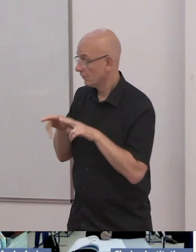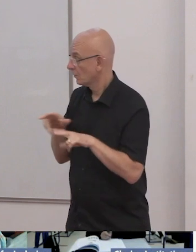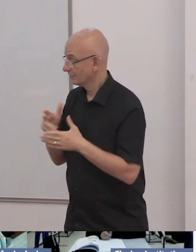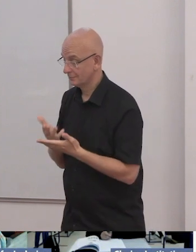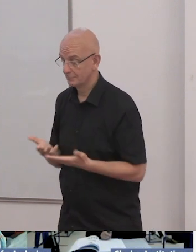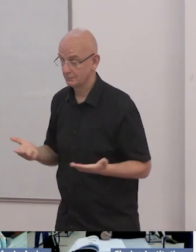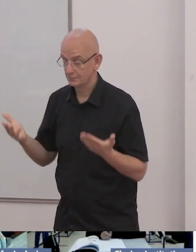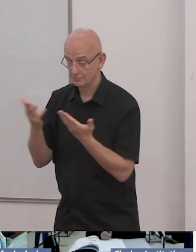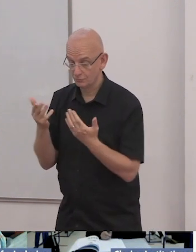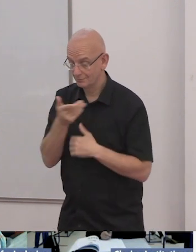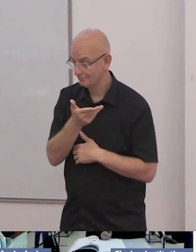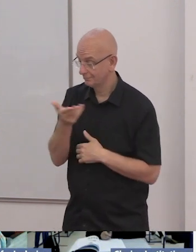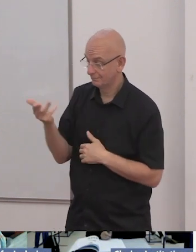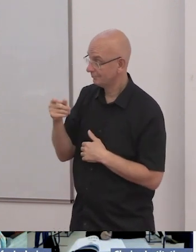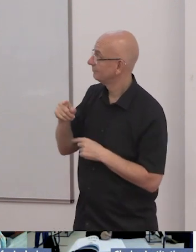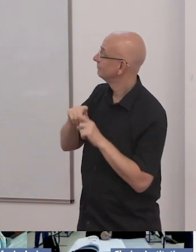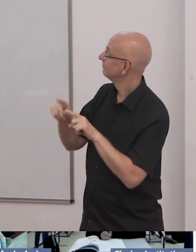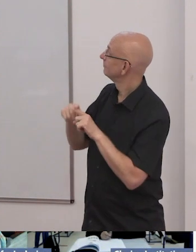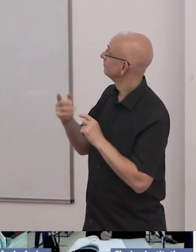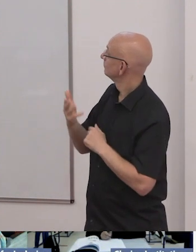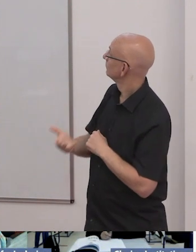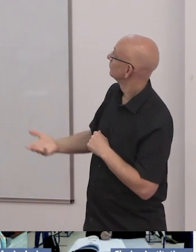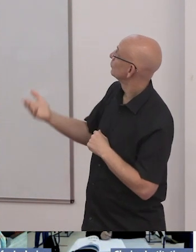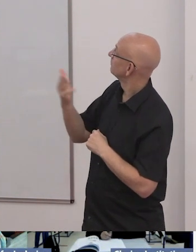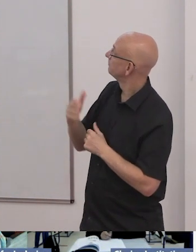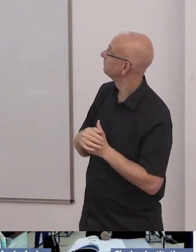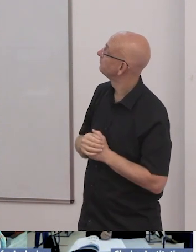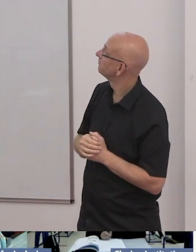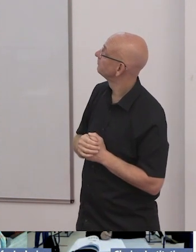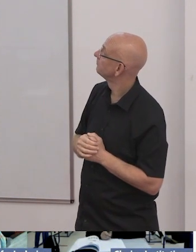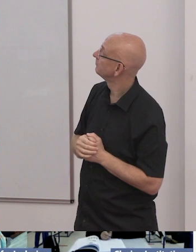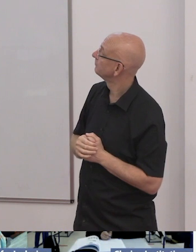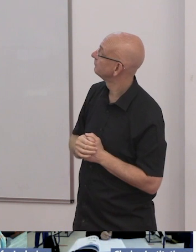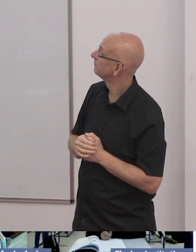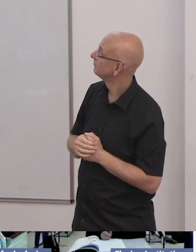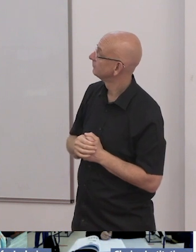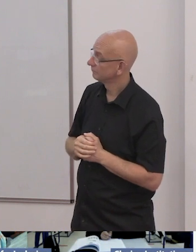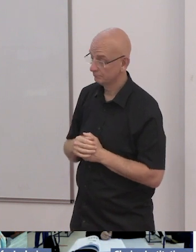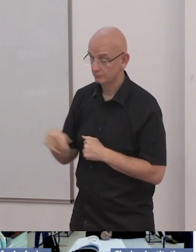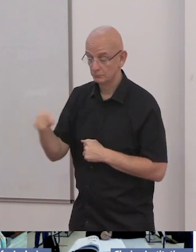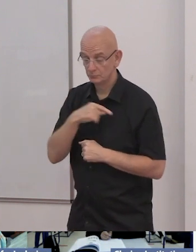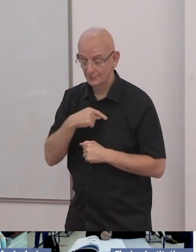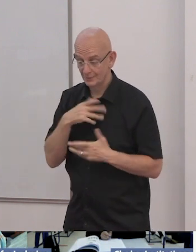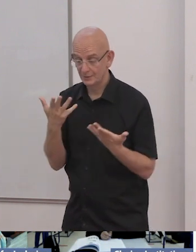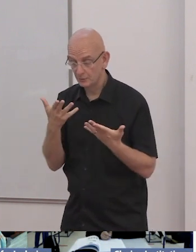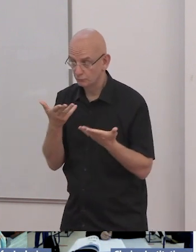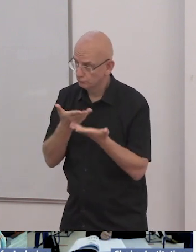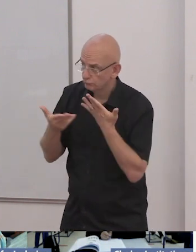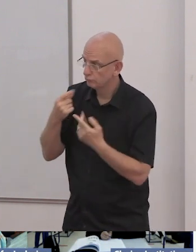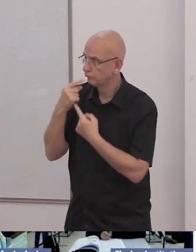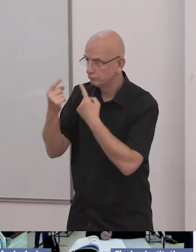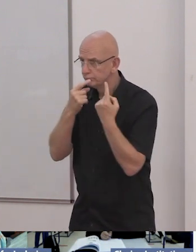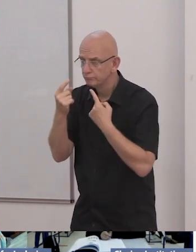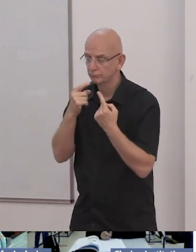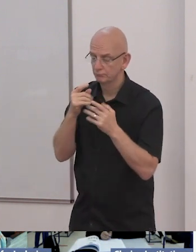We influence inclusive policies at national and international levels and have driven